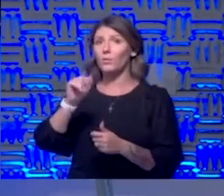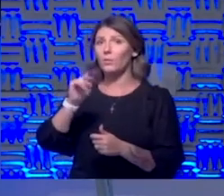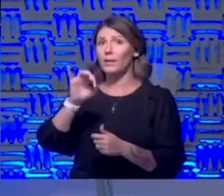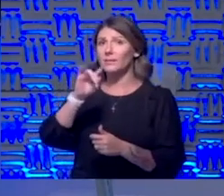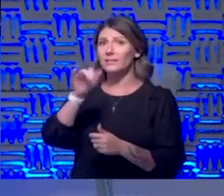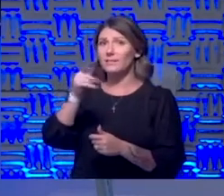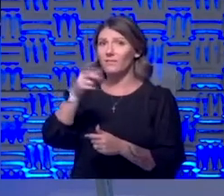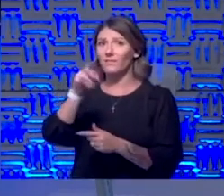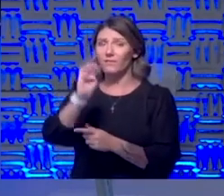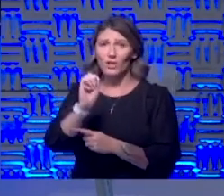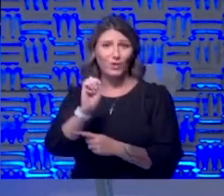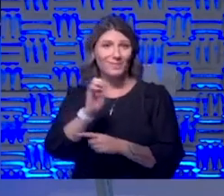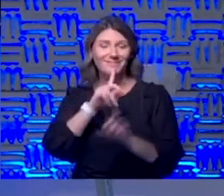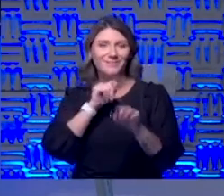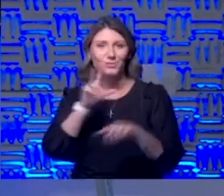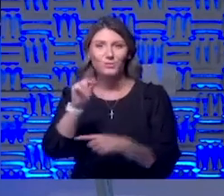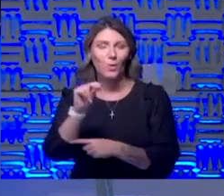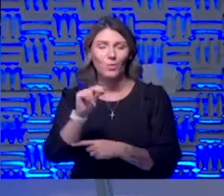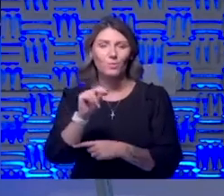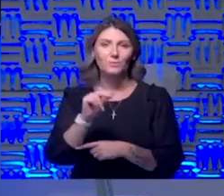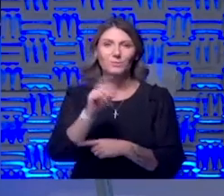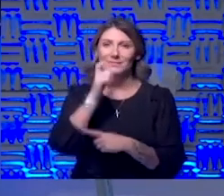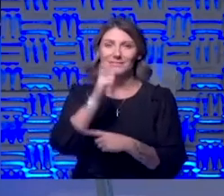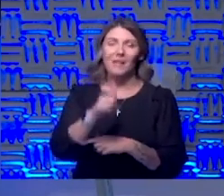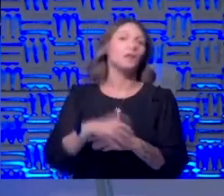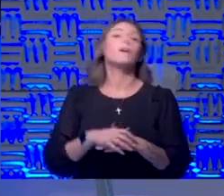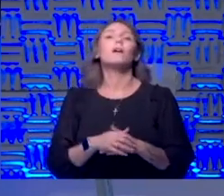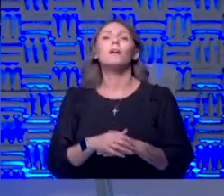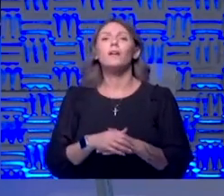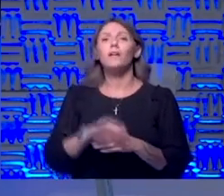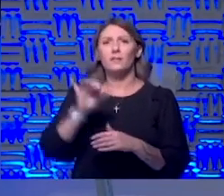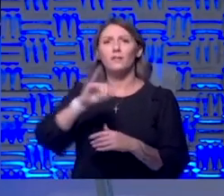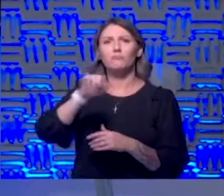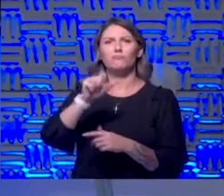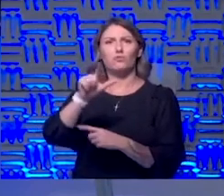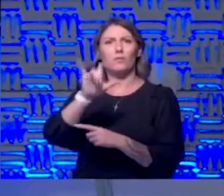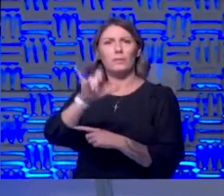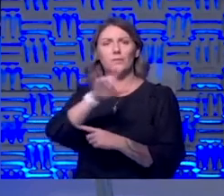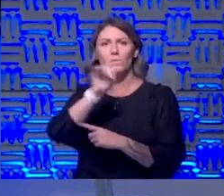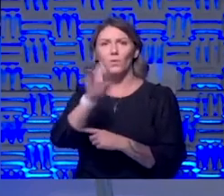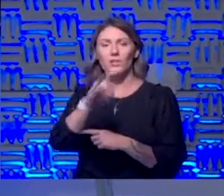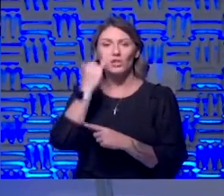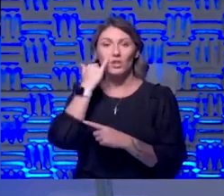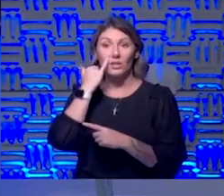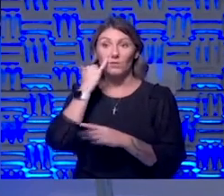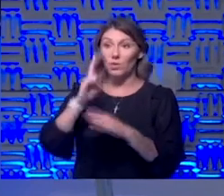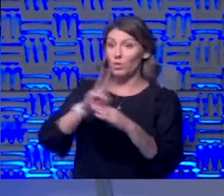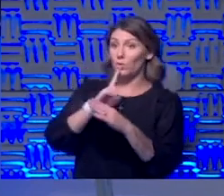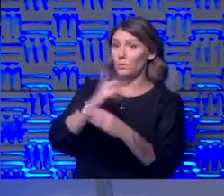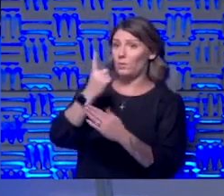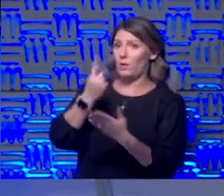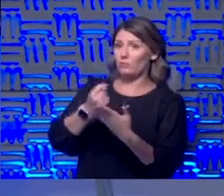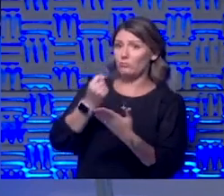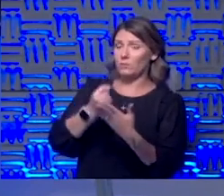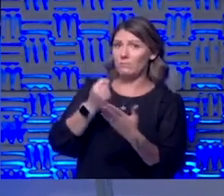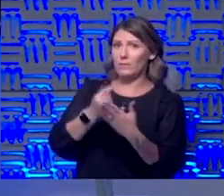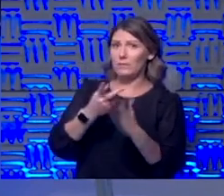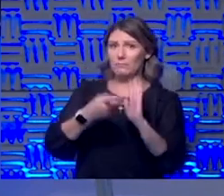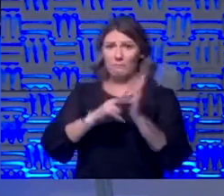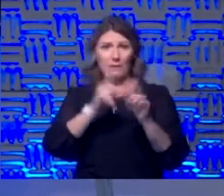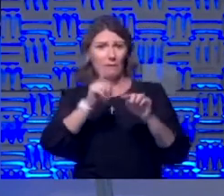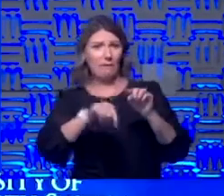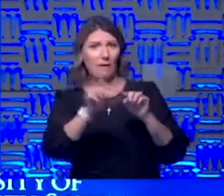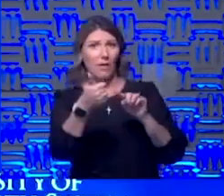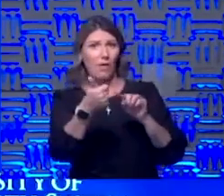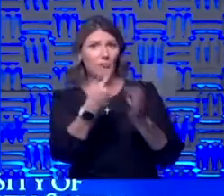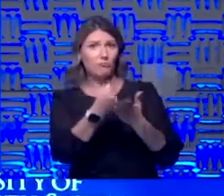no yeah the answer is no okay because i think jill that was a question that we get a lot is if you take one treatment does that or or